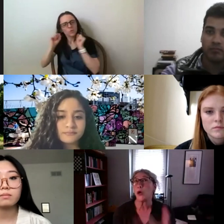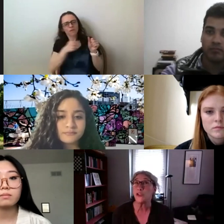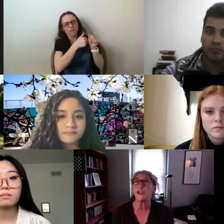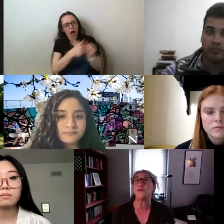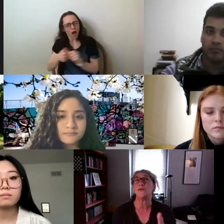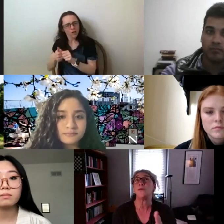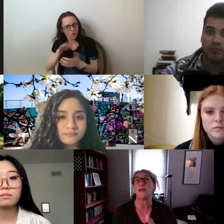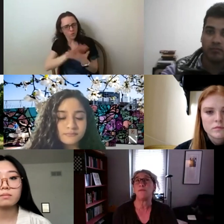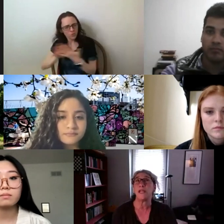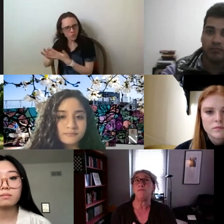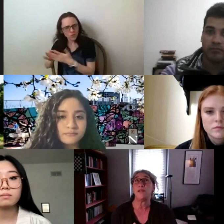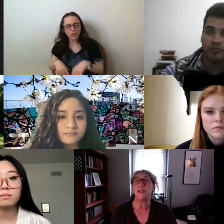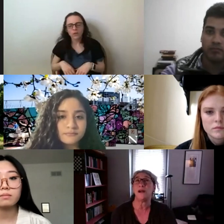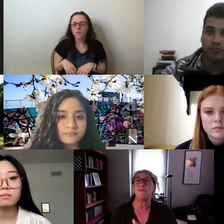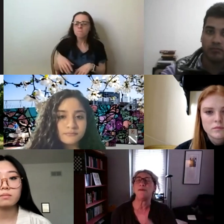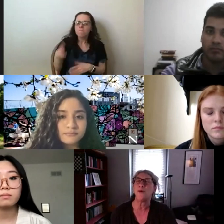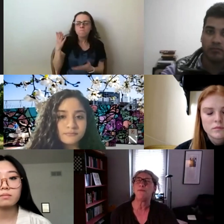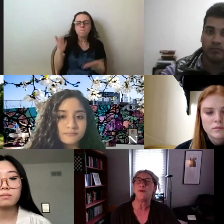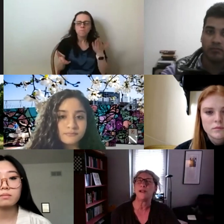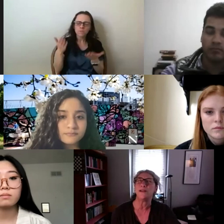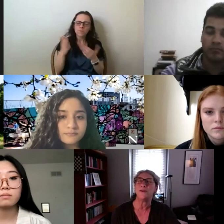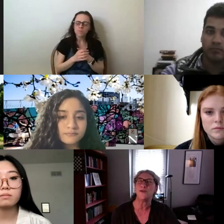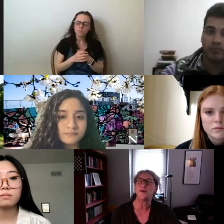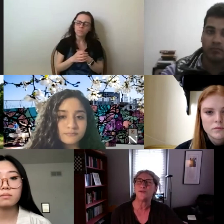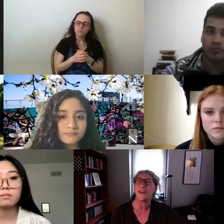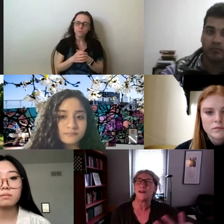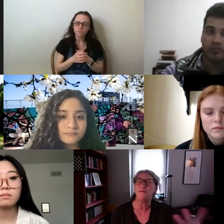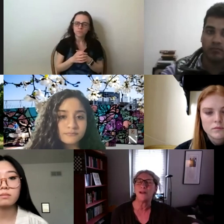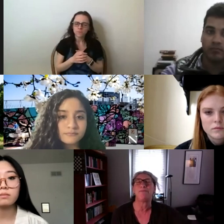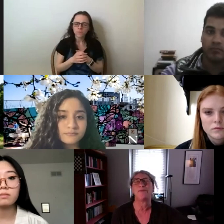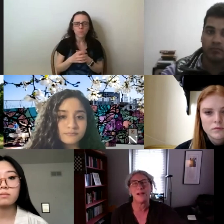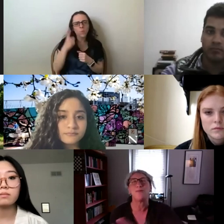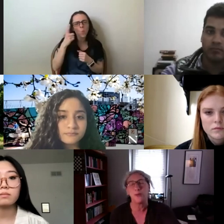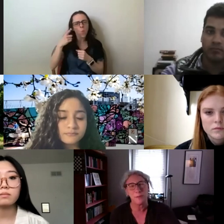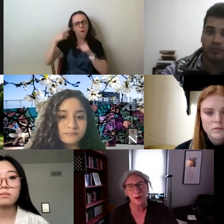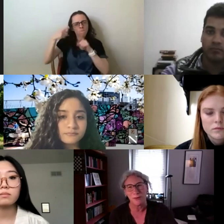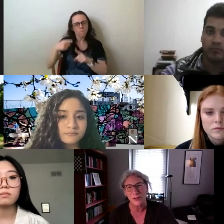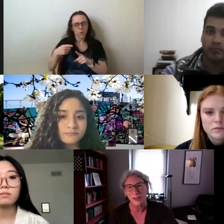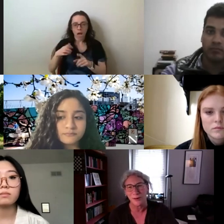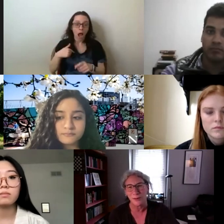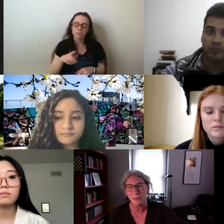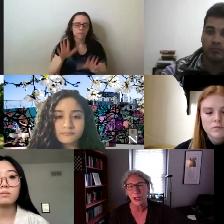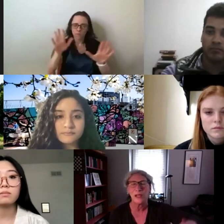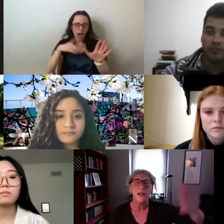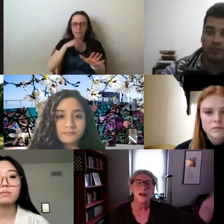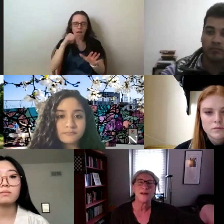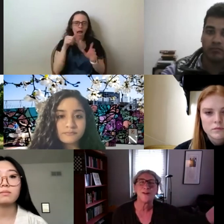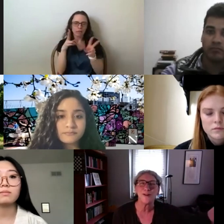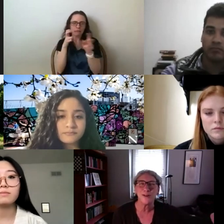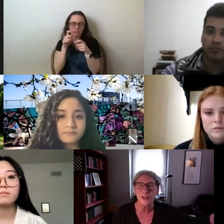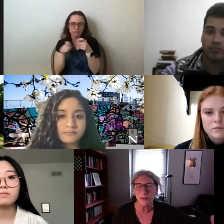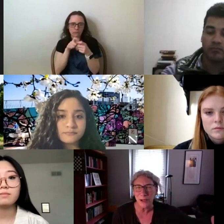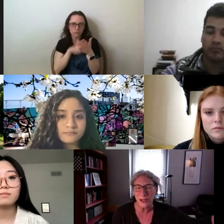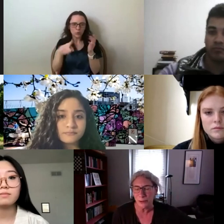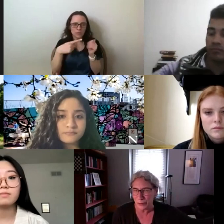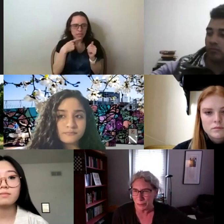more so than maybe, I mean, at one point you sort of said, I'm not, and I'm really paraphrasing here, right? But like, I learned